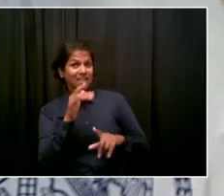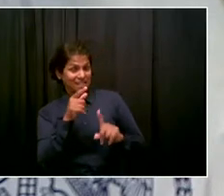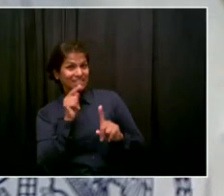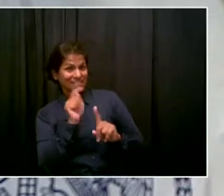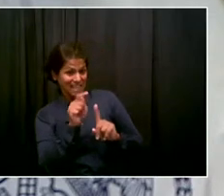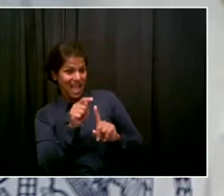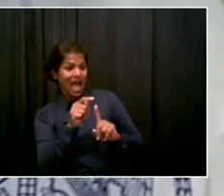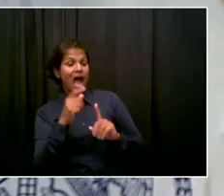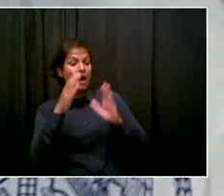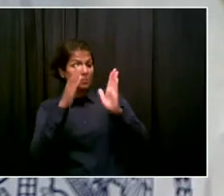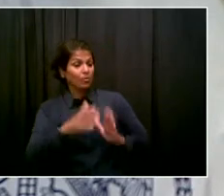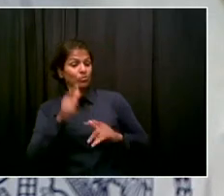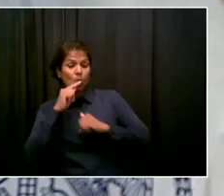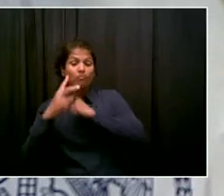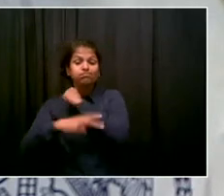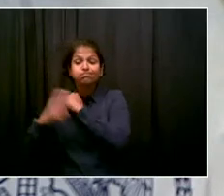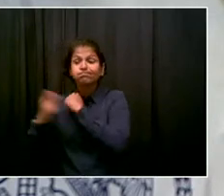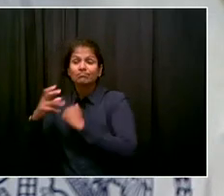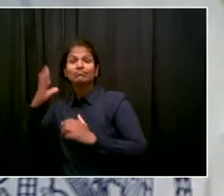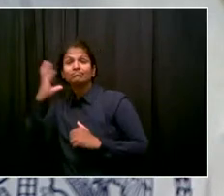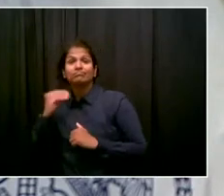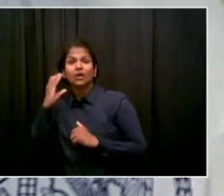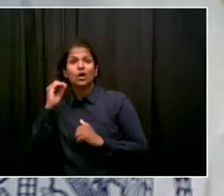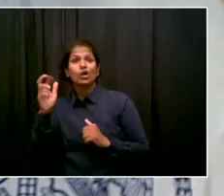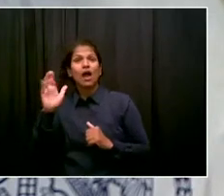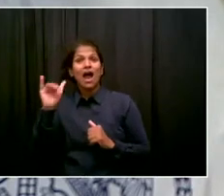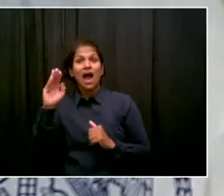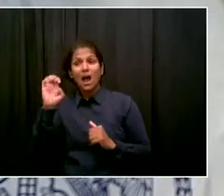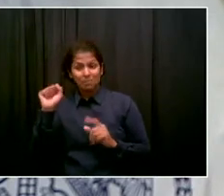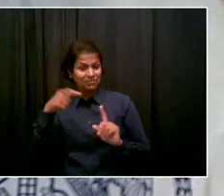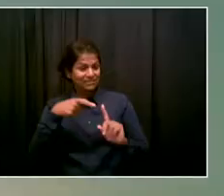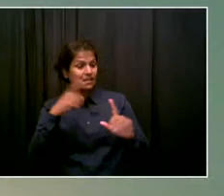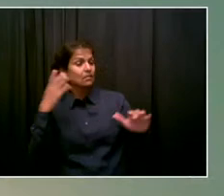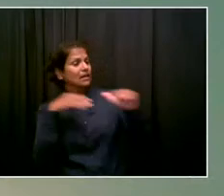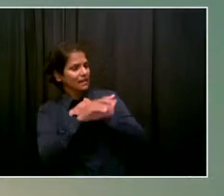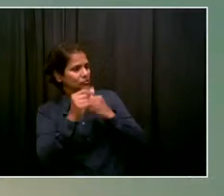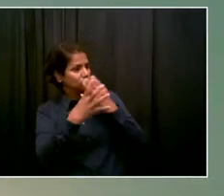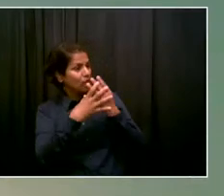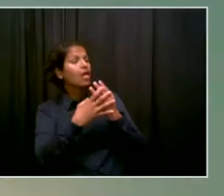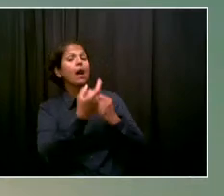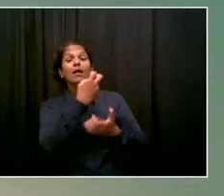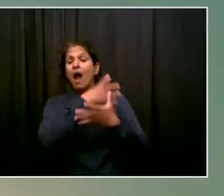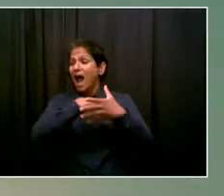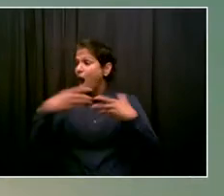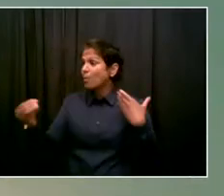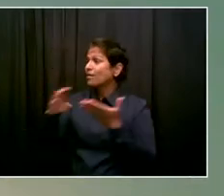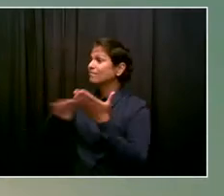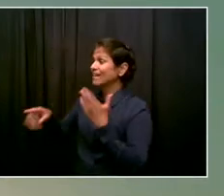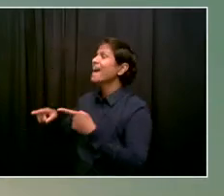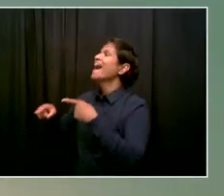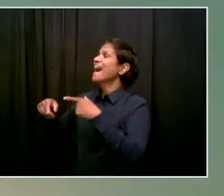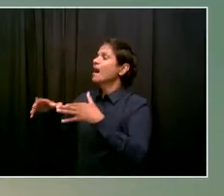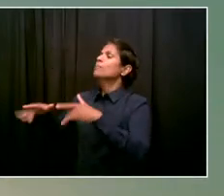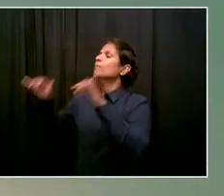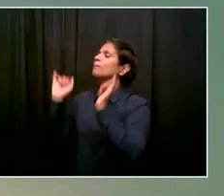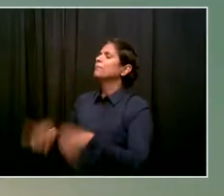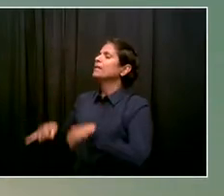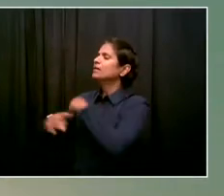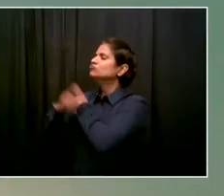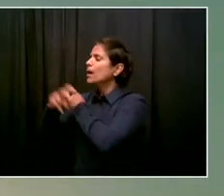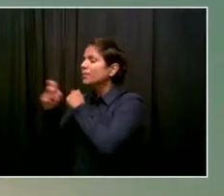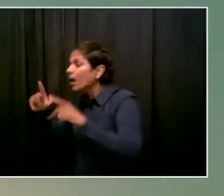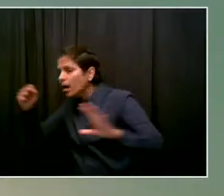Yes, Mr. Mayor, very quick summary. We have increased of about 10 percent of all shootings being